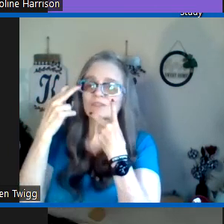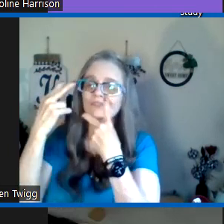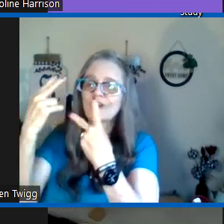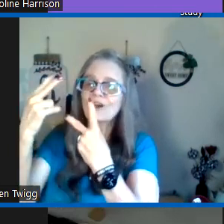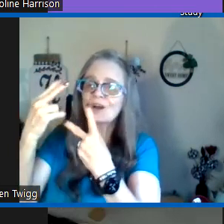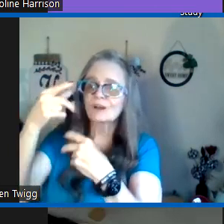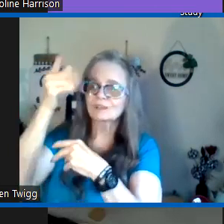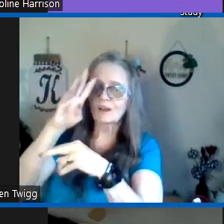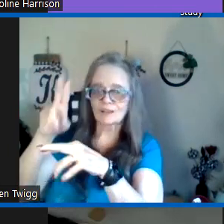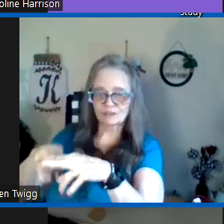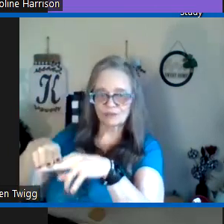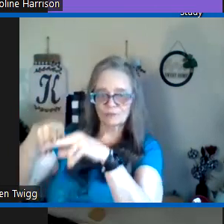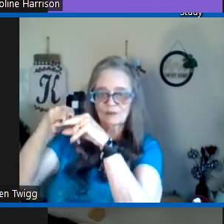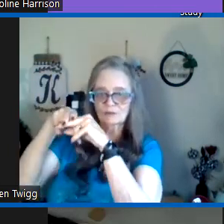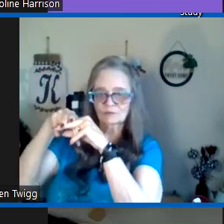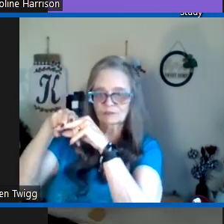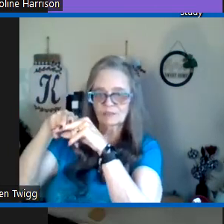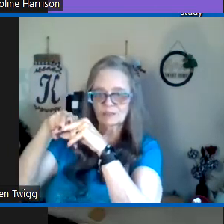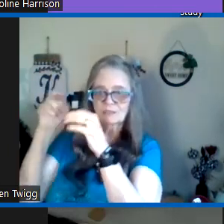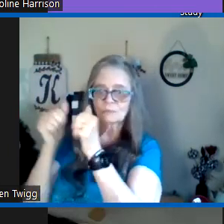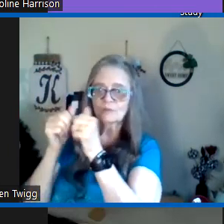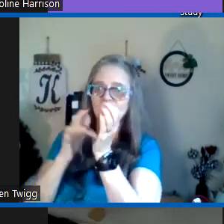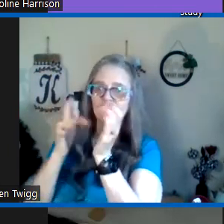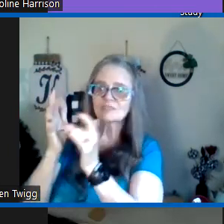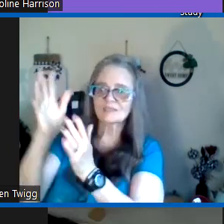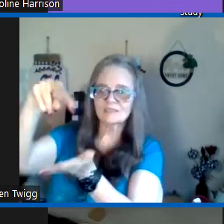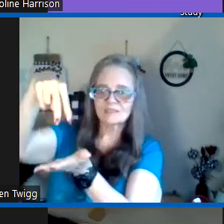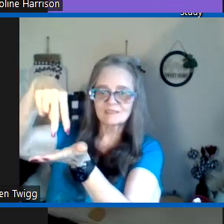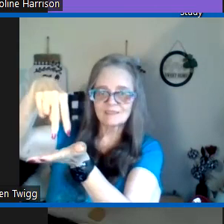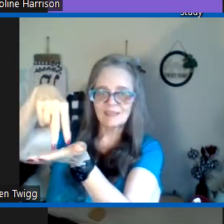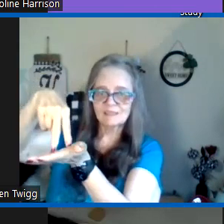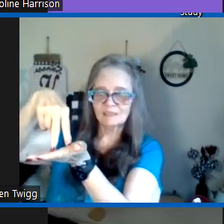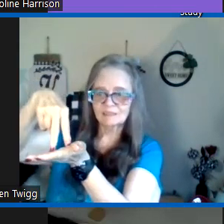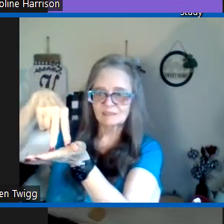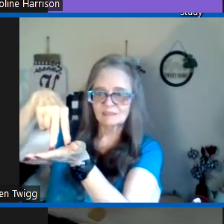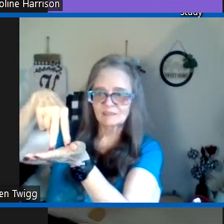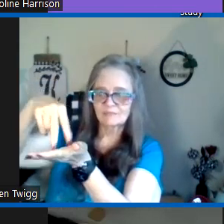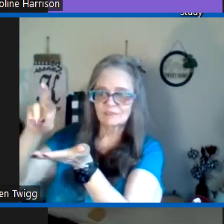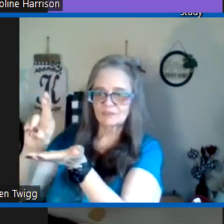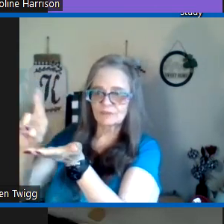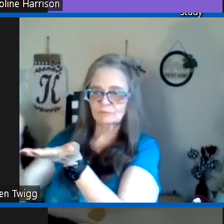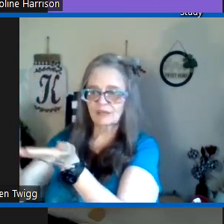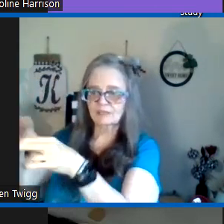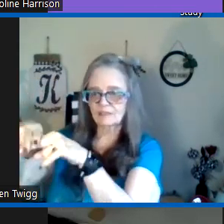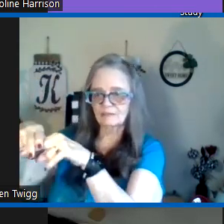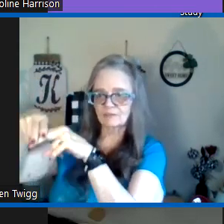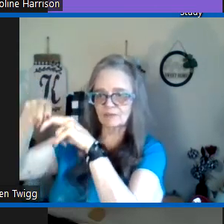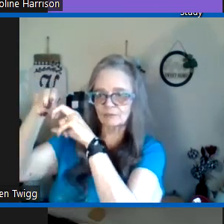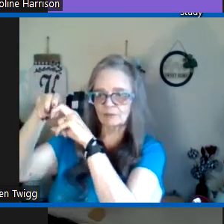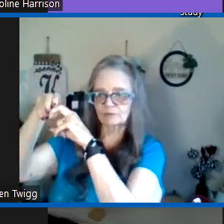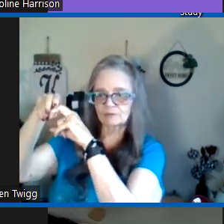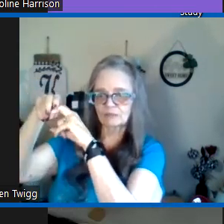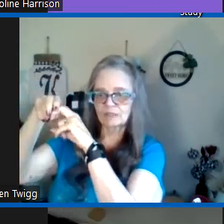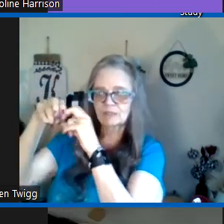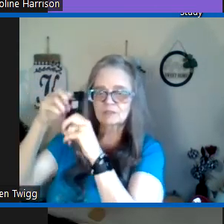saw God's throne with Jesus standing to the right of